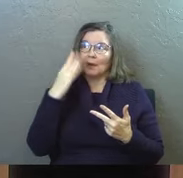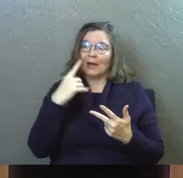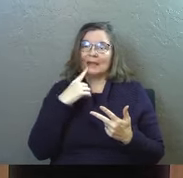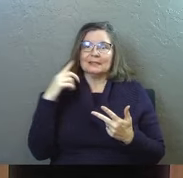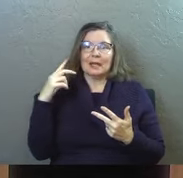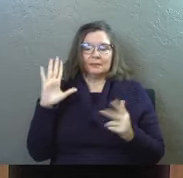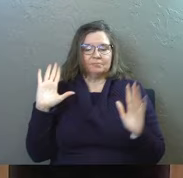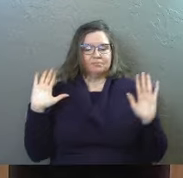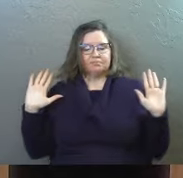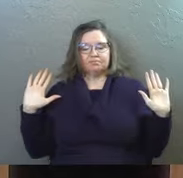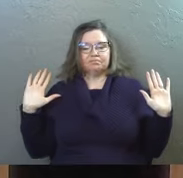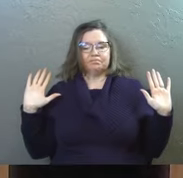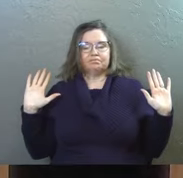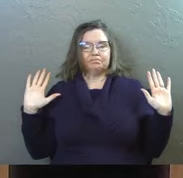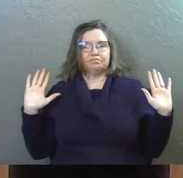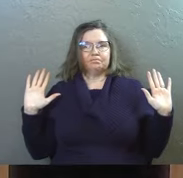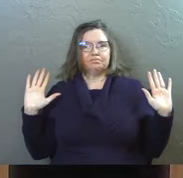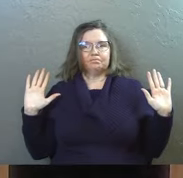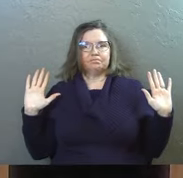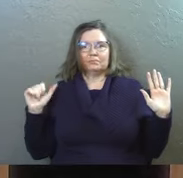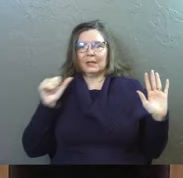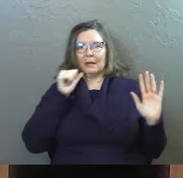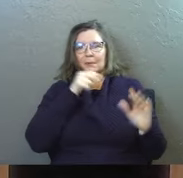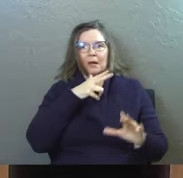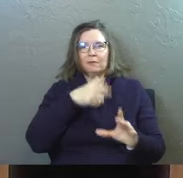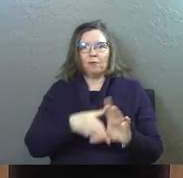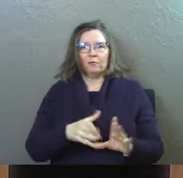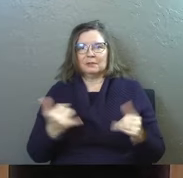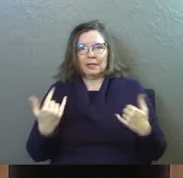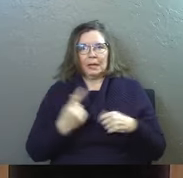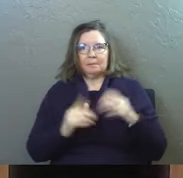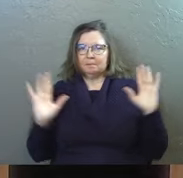God gets to say I'm not doing this thing with you today